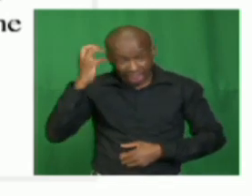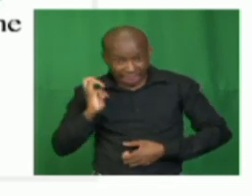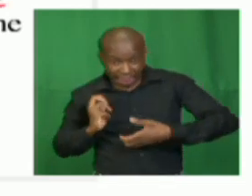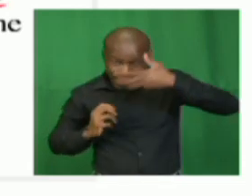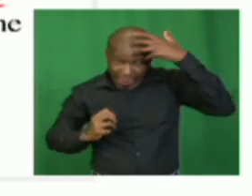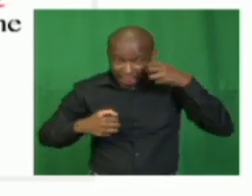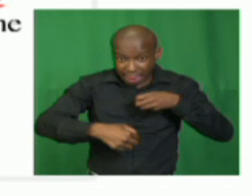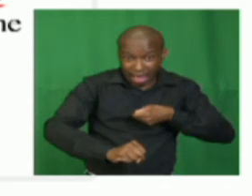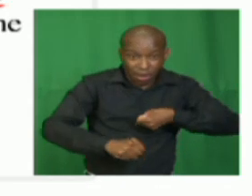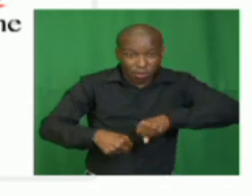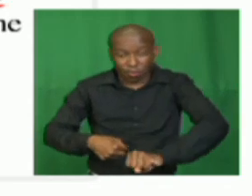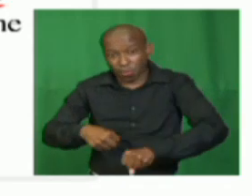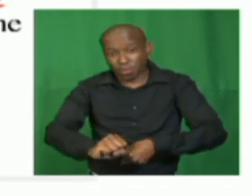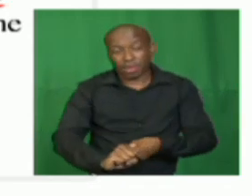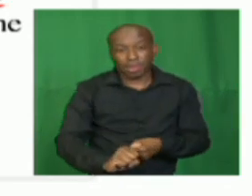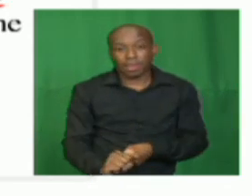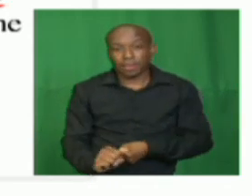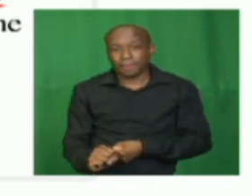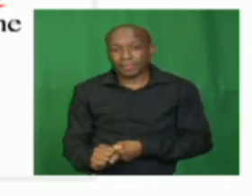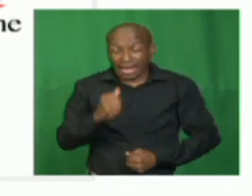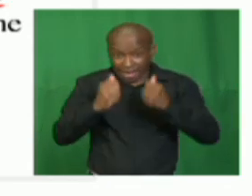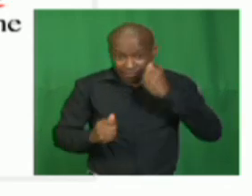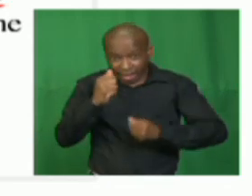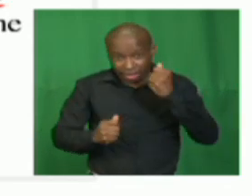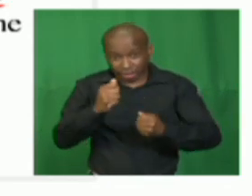and the runners.